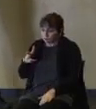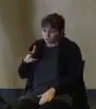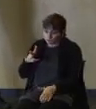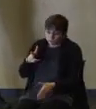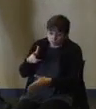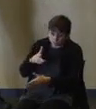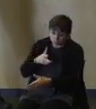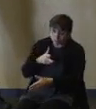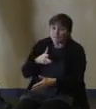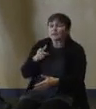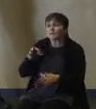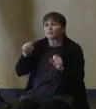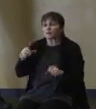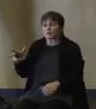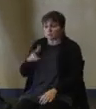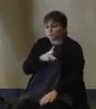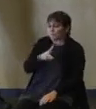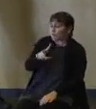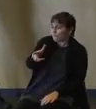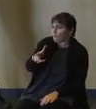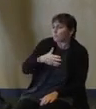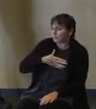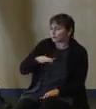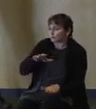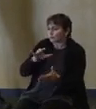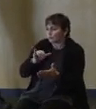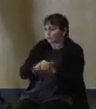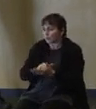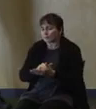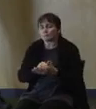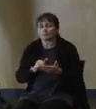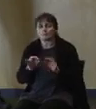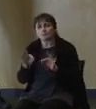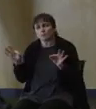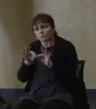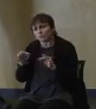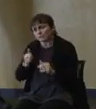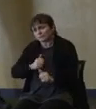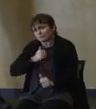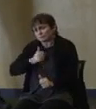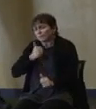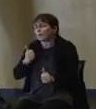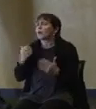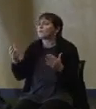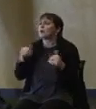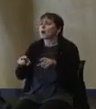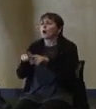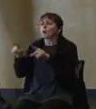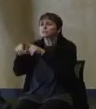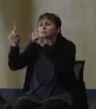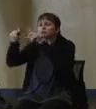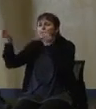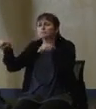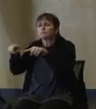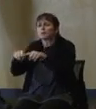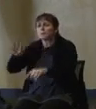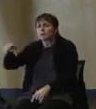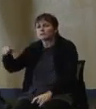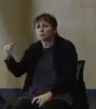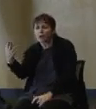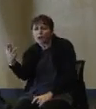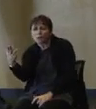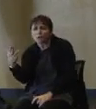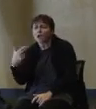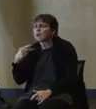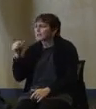want to make sure everybody goes home every night. Please obey the posted speed limit. When we left here yesterday, I think I saw about